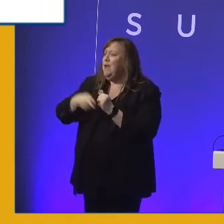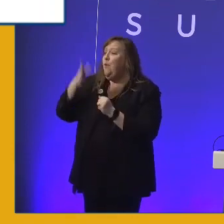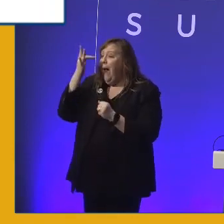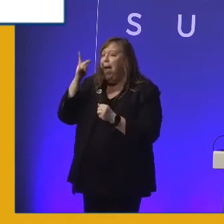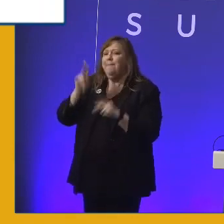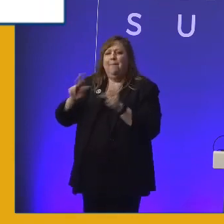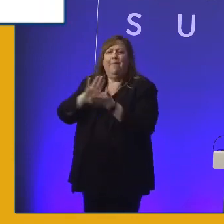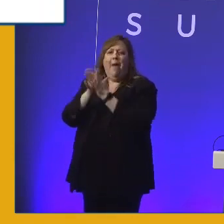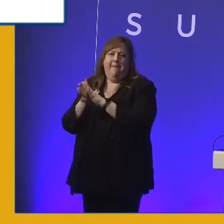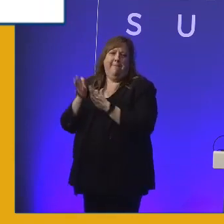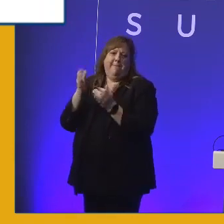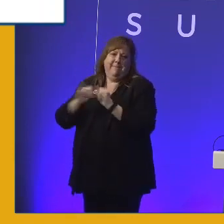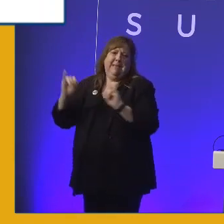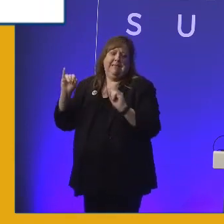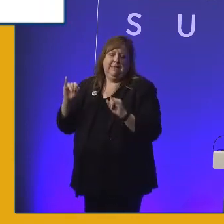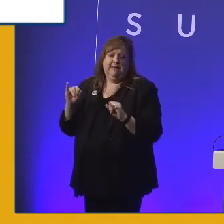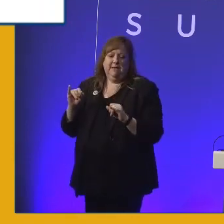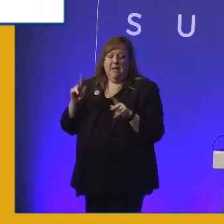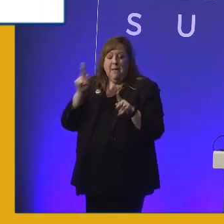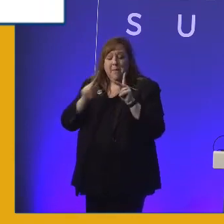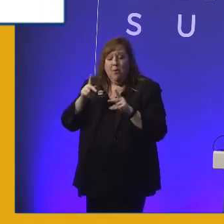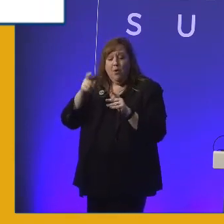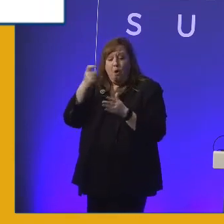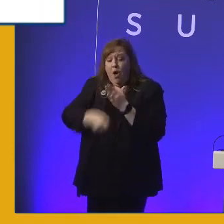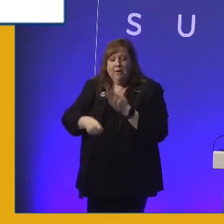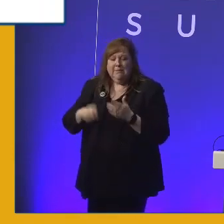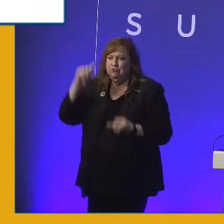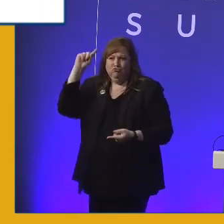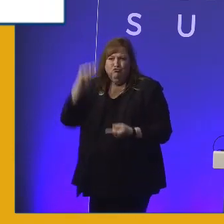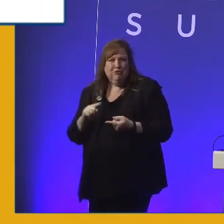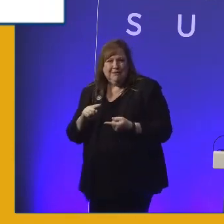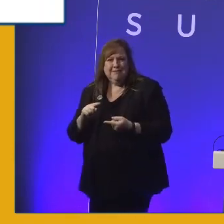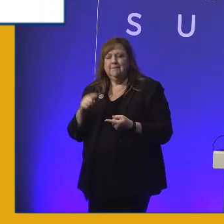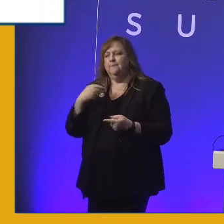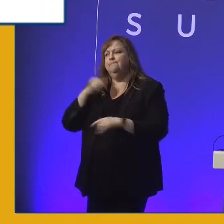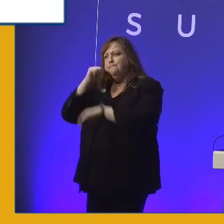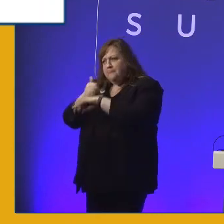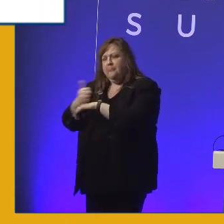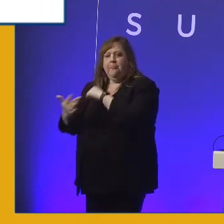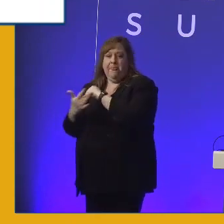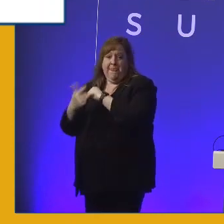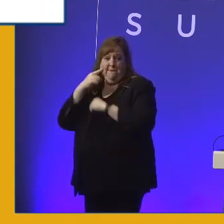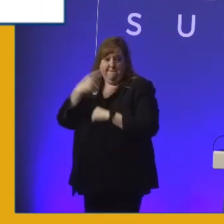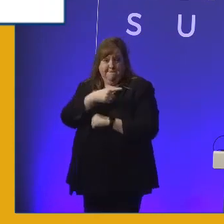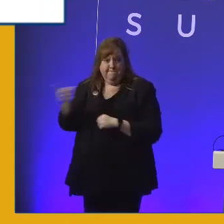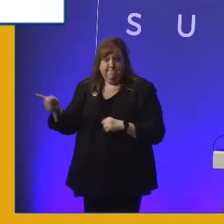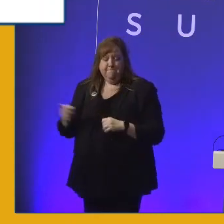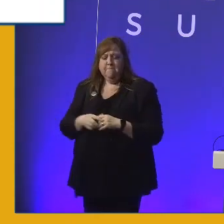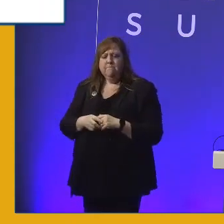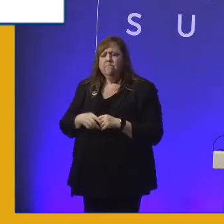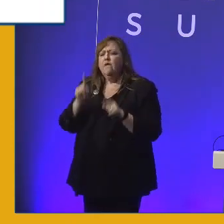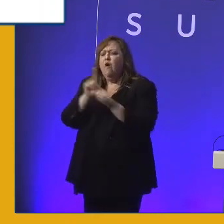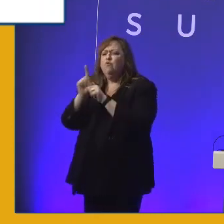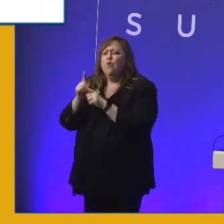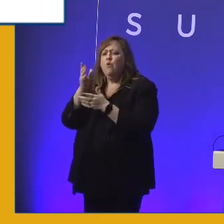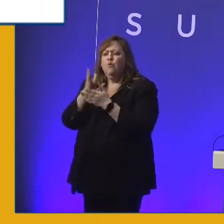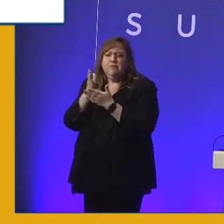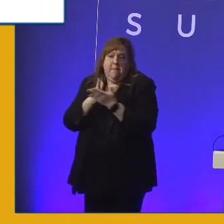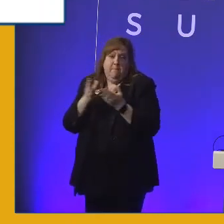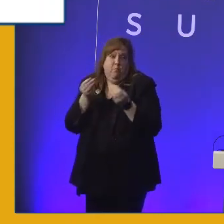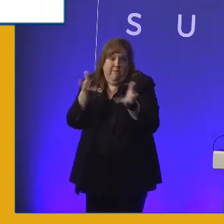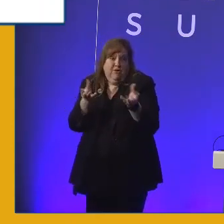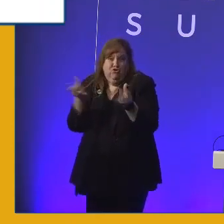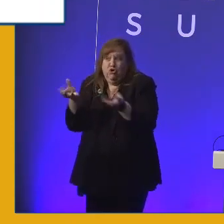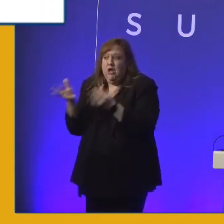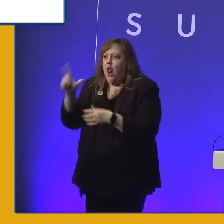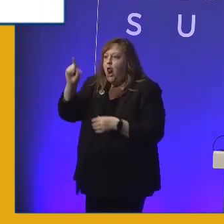The people cost is decreased when we put technology in place. This has also led to a lottery of provision. You're